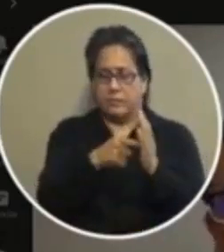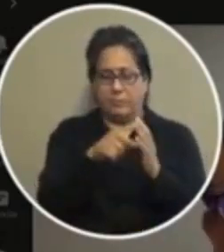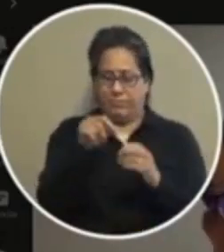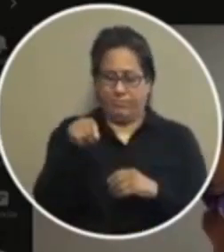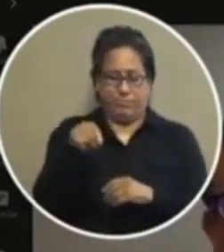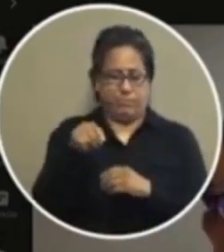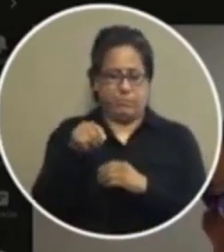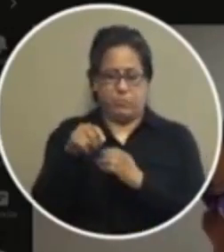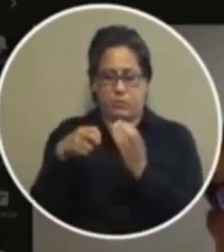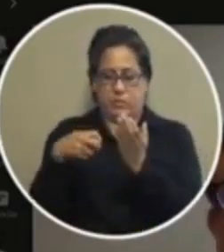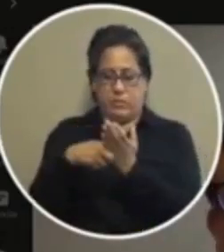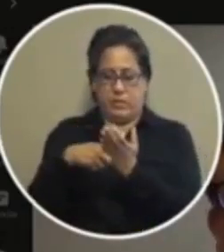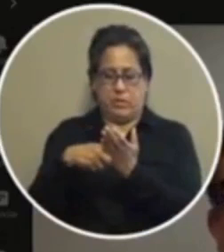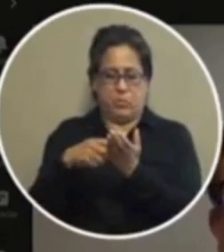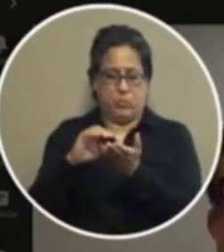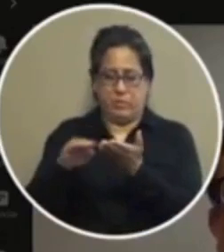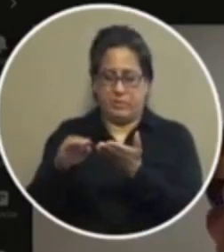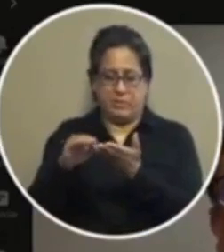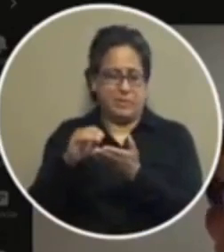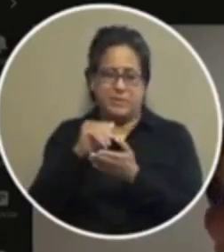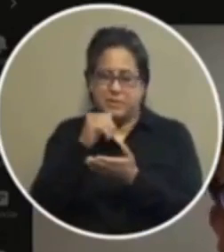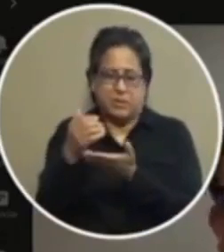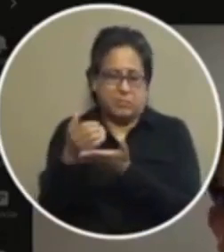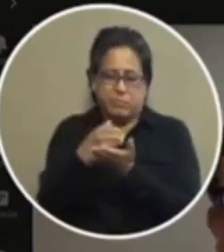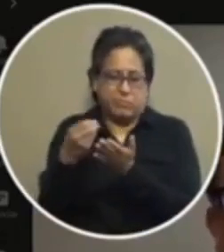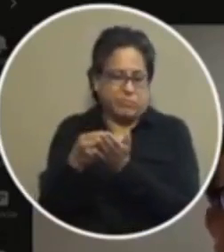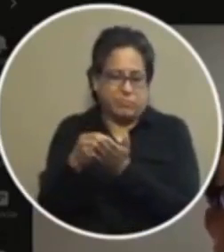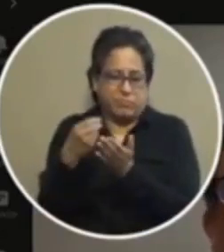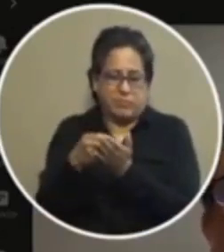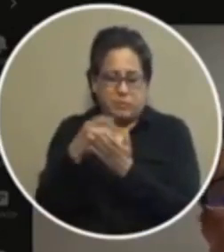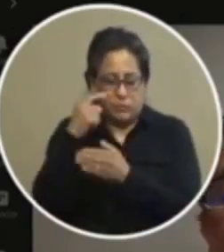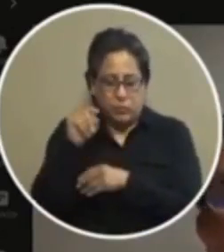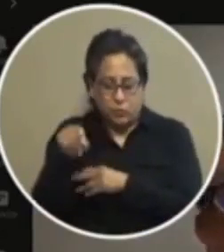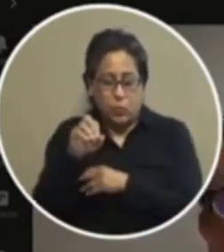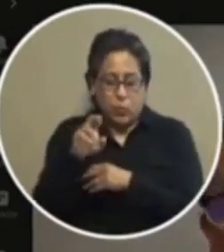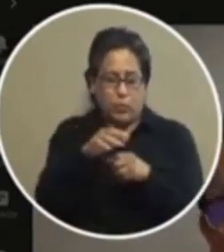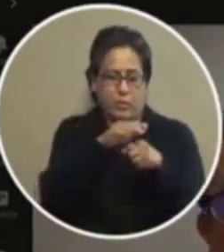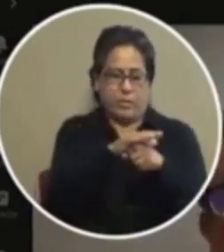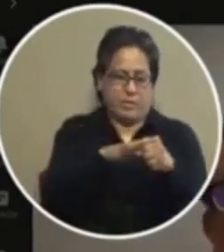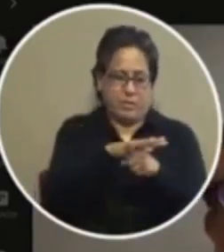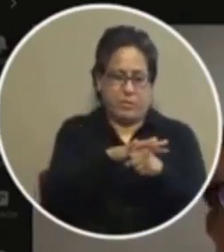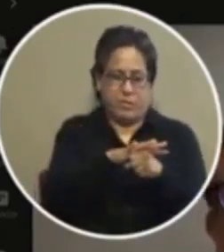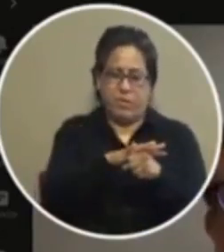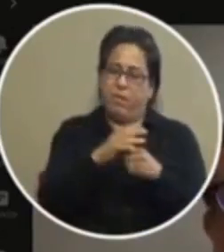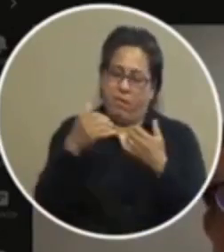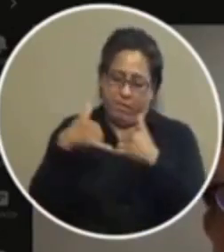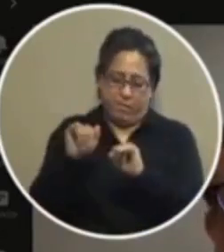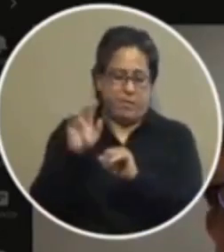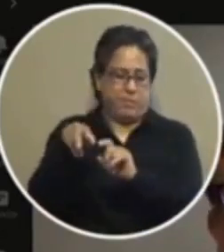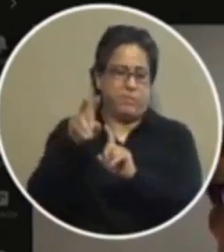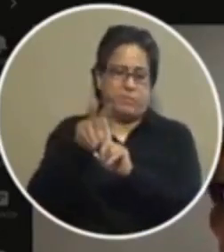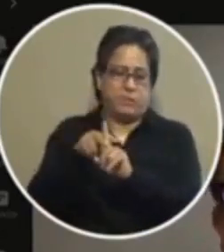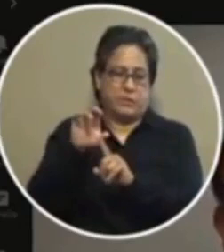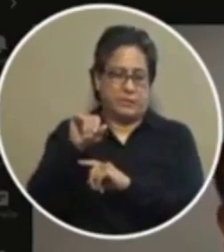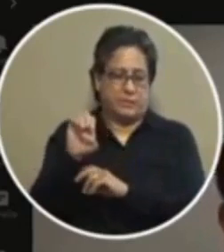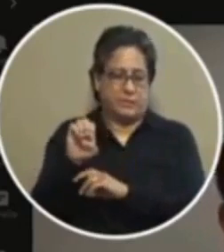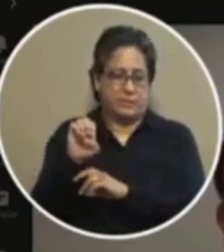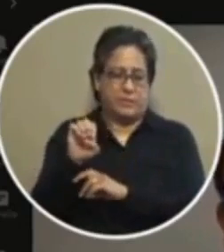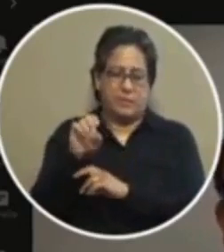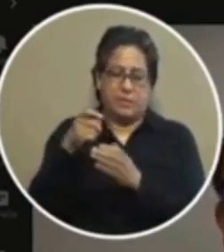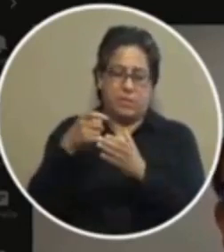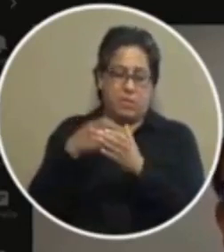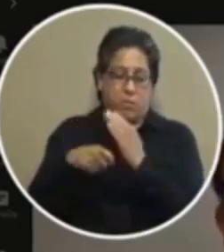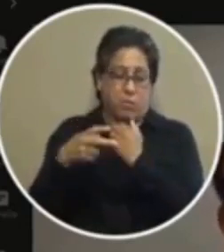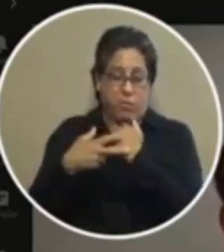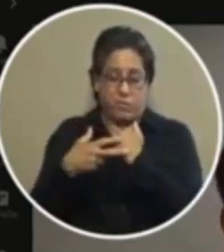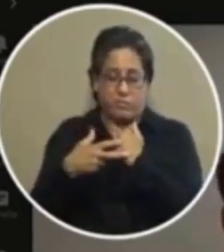release is not revenue producing for you or or for the county we still we still have to file those cases and the cost